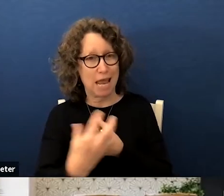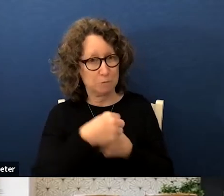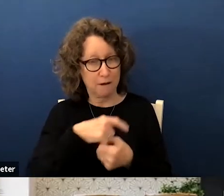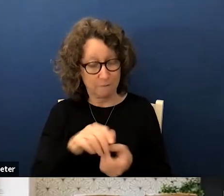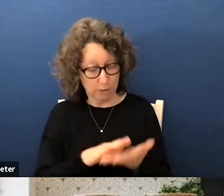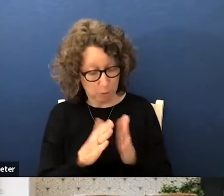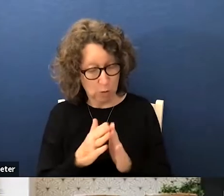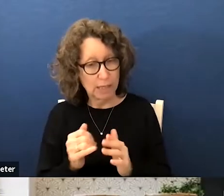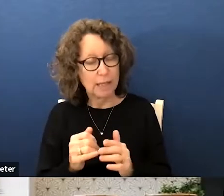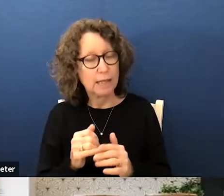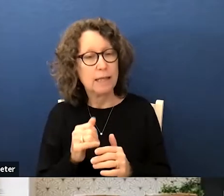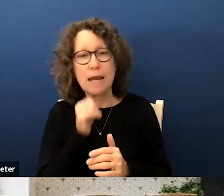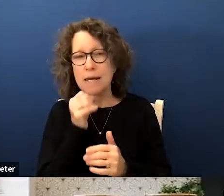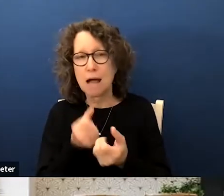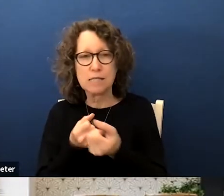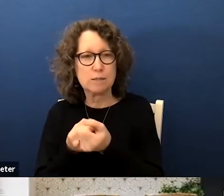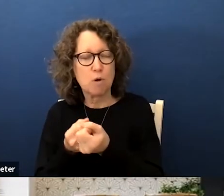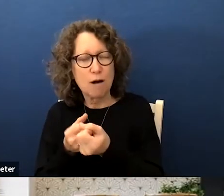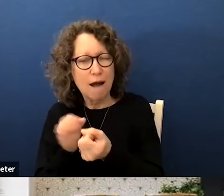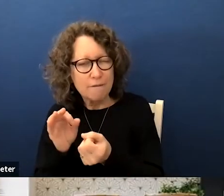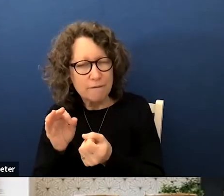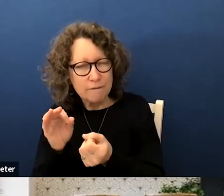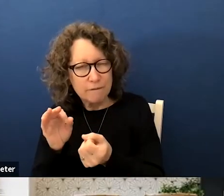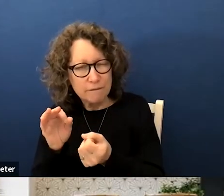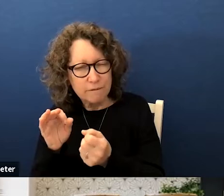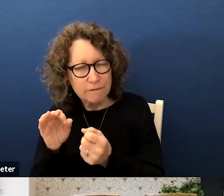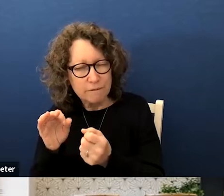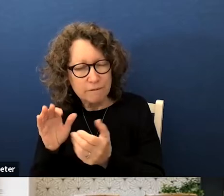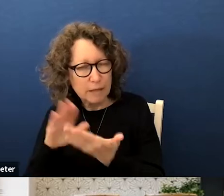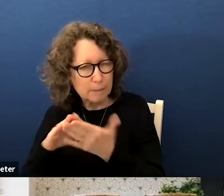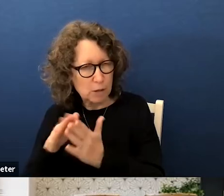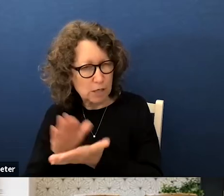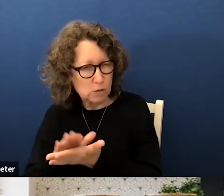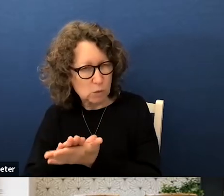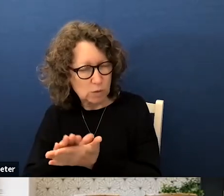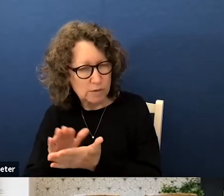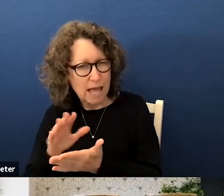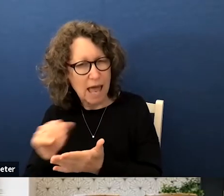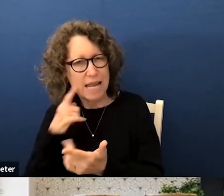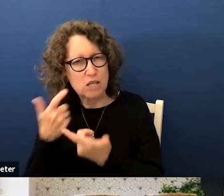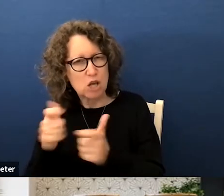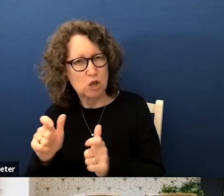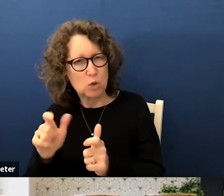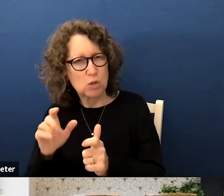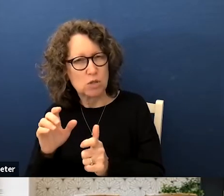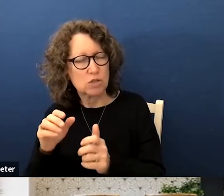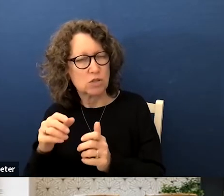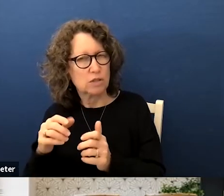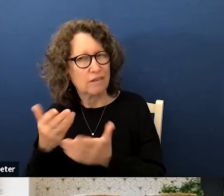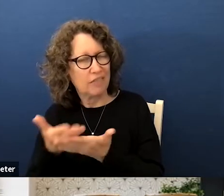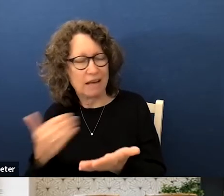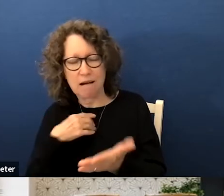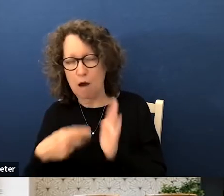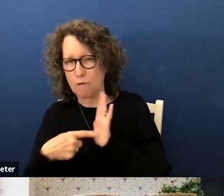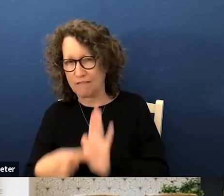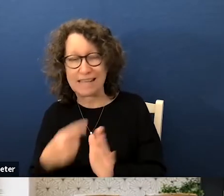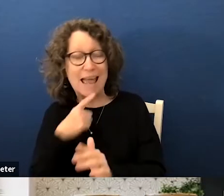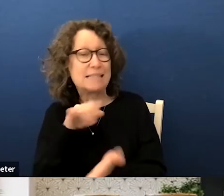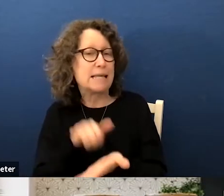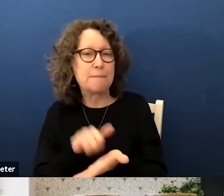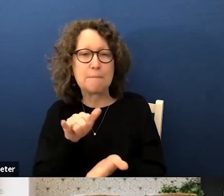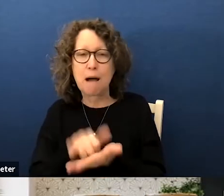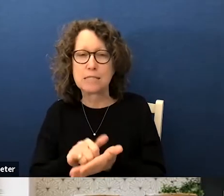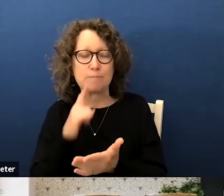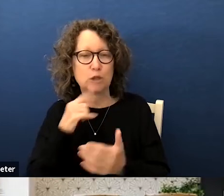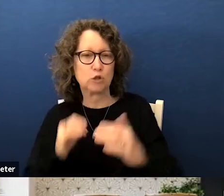not supportive of neighborhood schools or engagement and is a huge factor not reflected and is impossible to